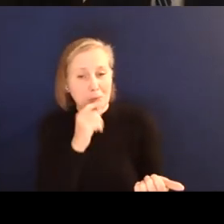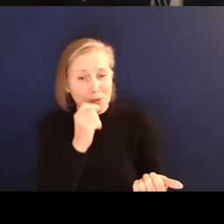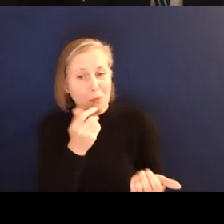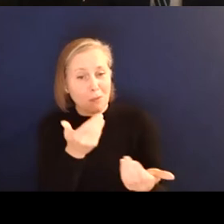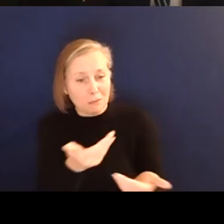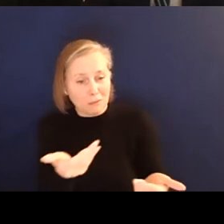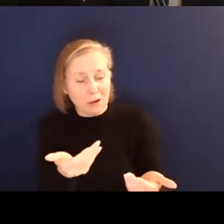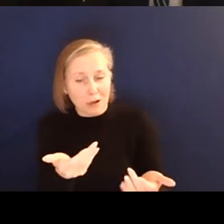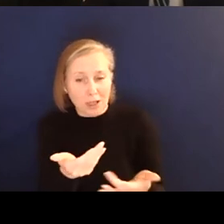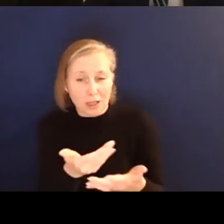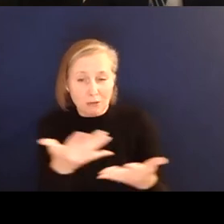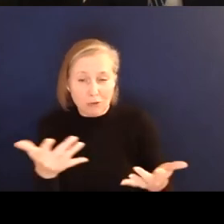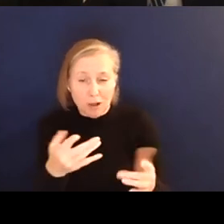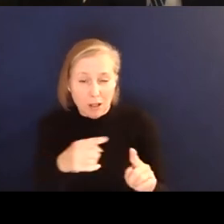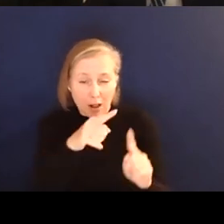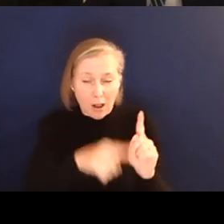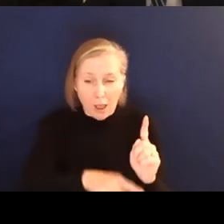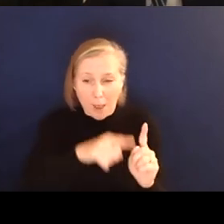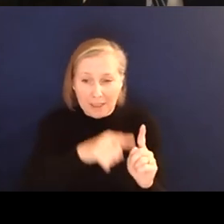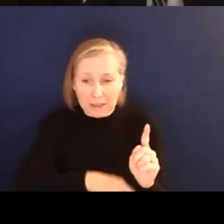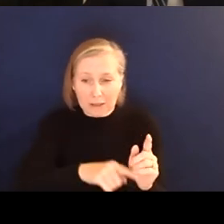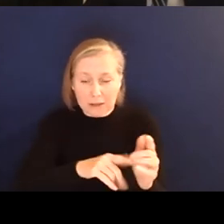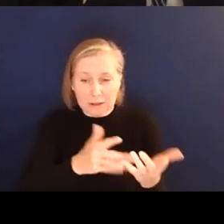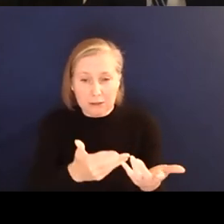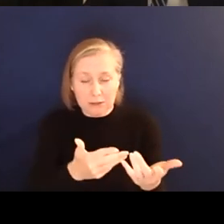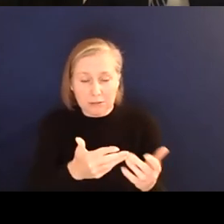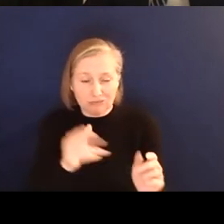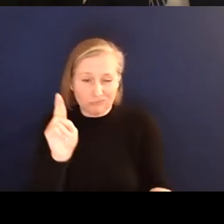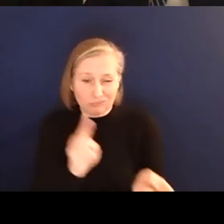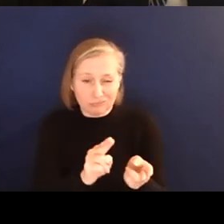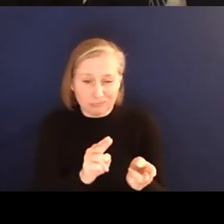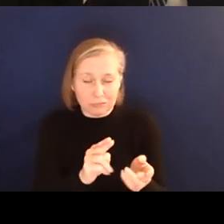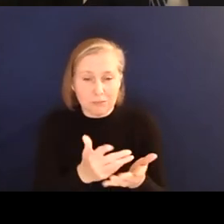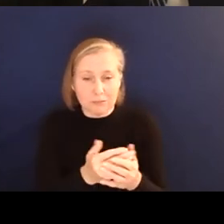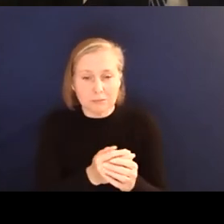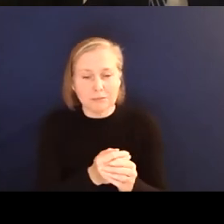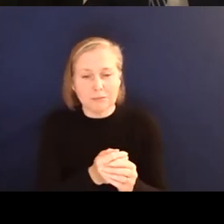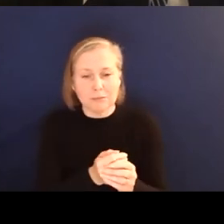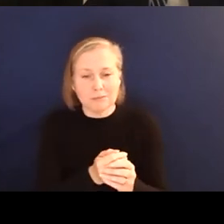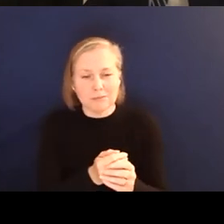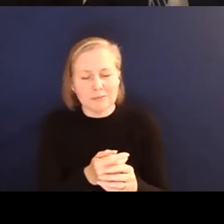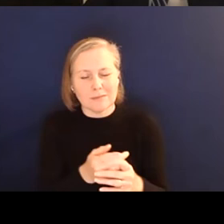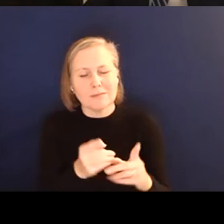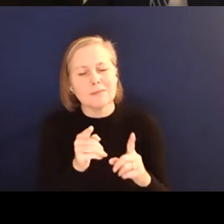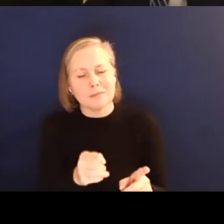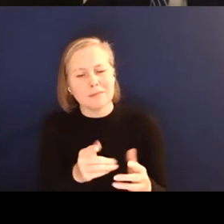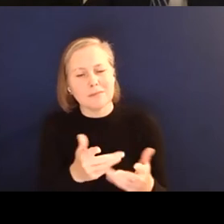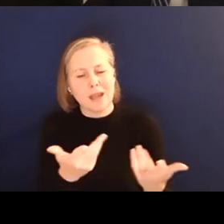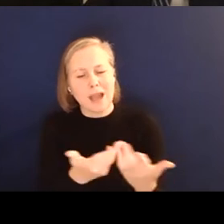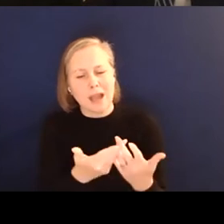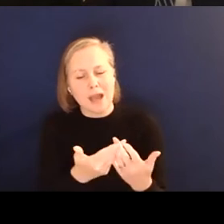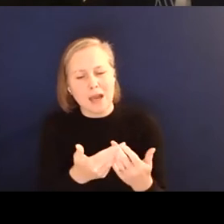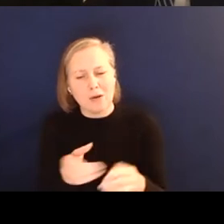huge climate, climate, climate reduction. Like I say, how would this fit into the current